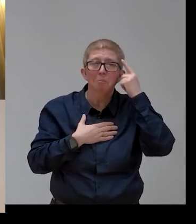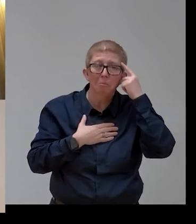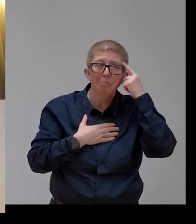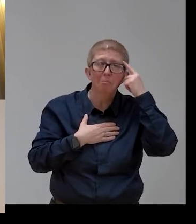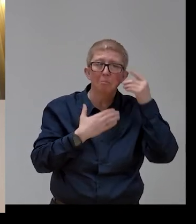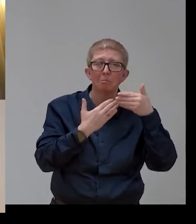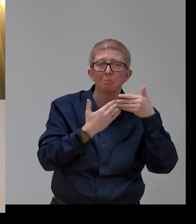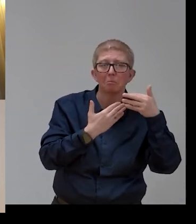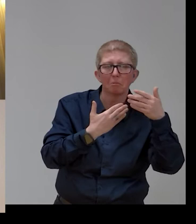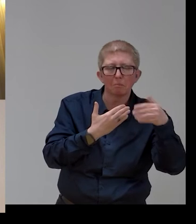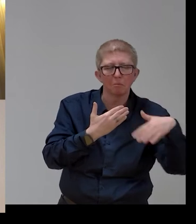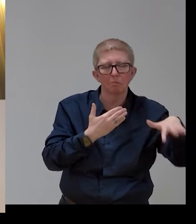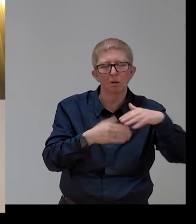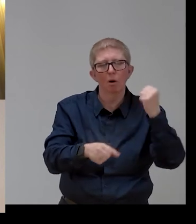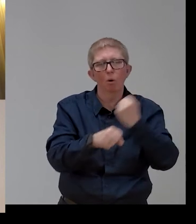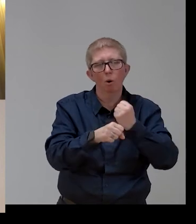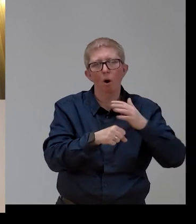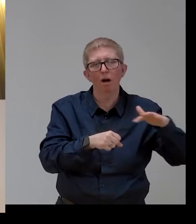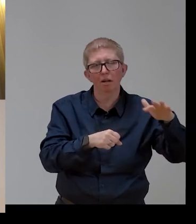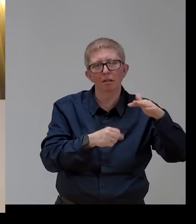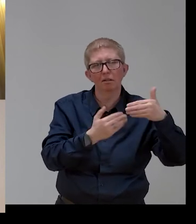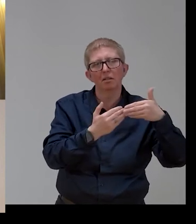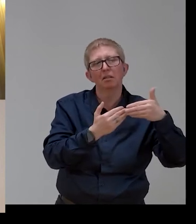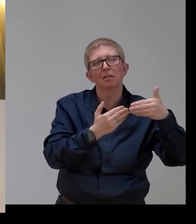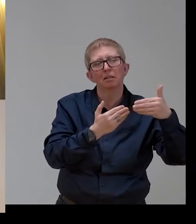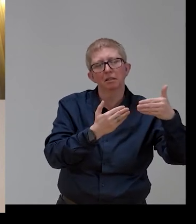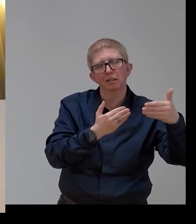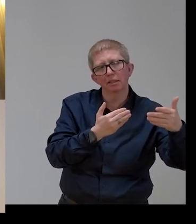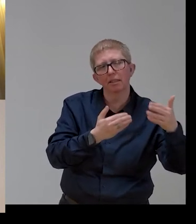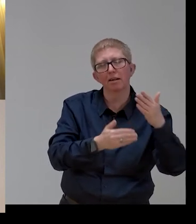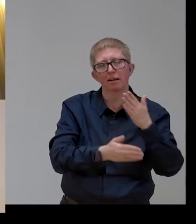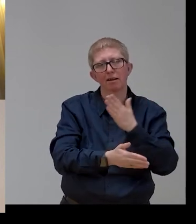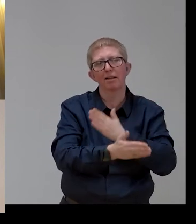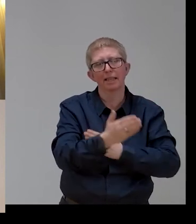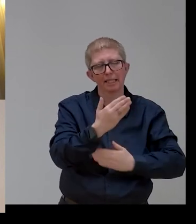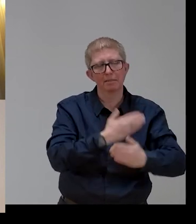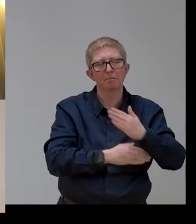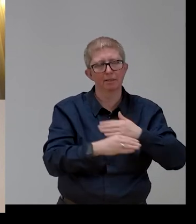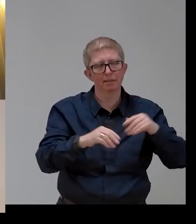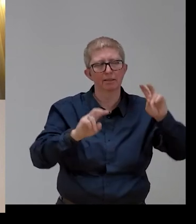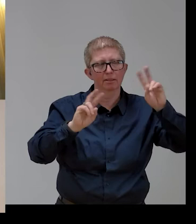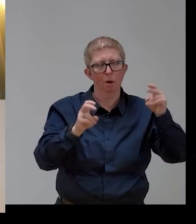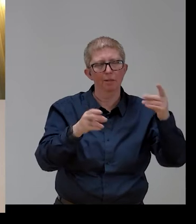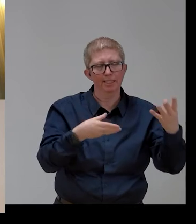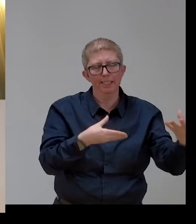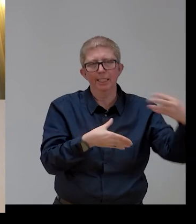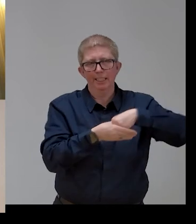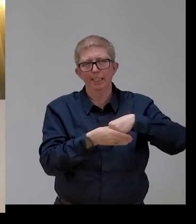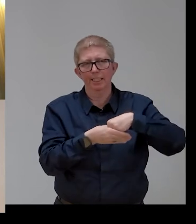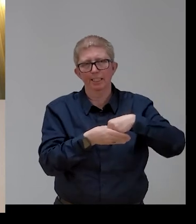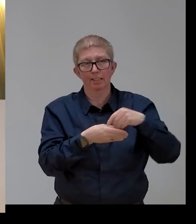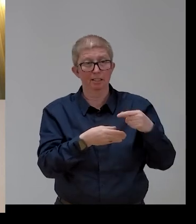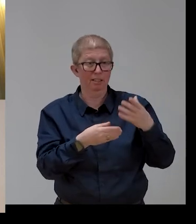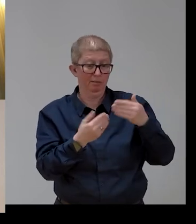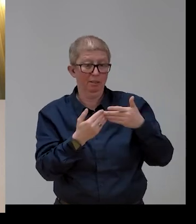contain a disability question that would allow us to have much more information, not only about the